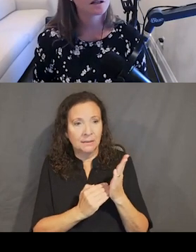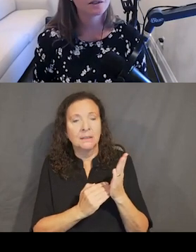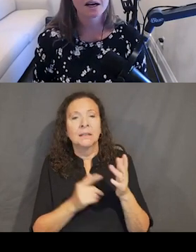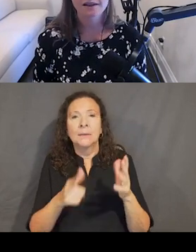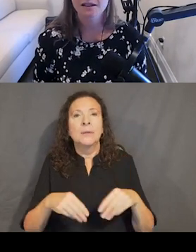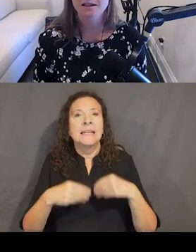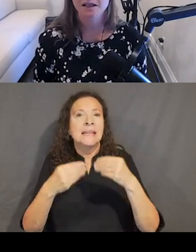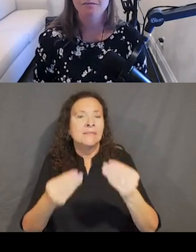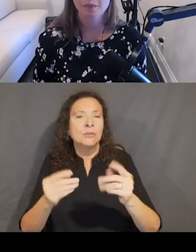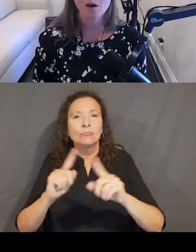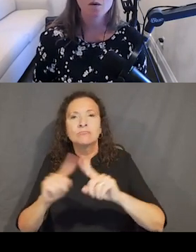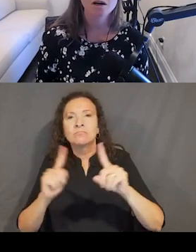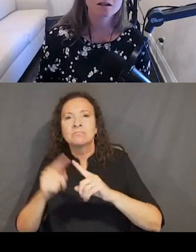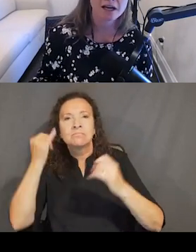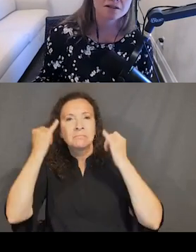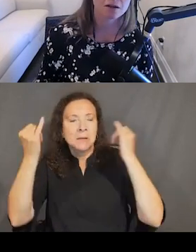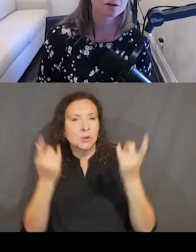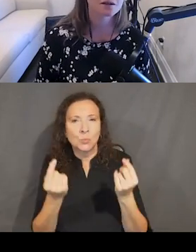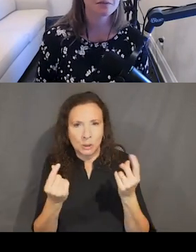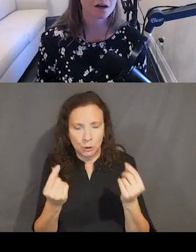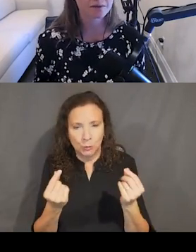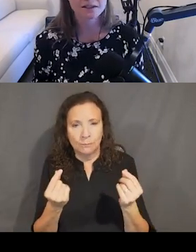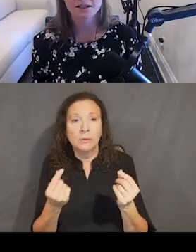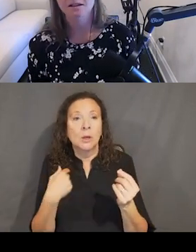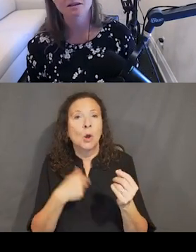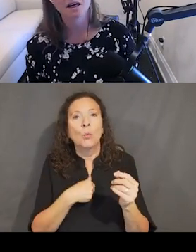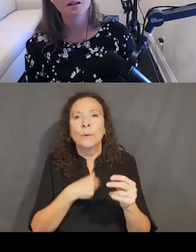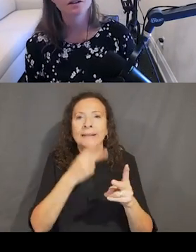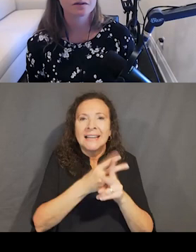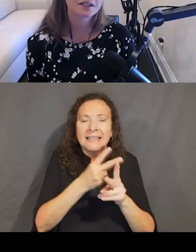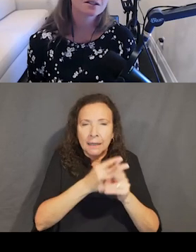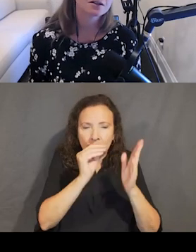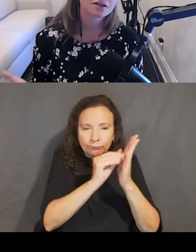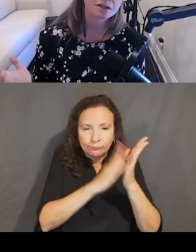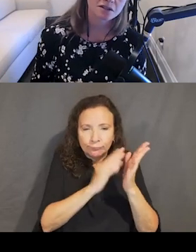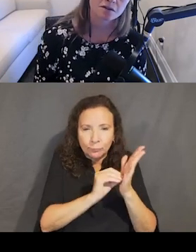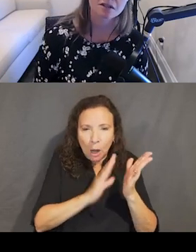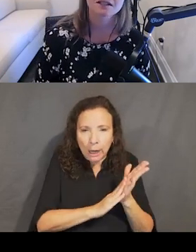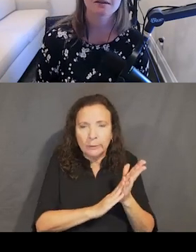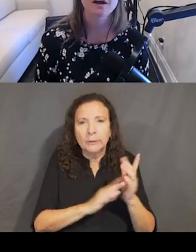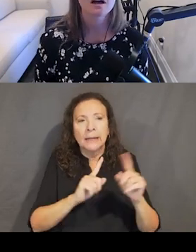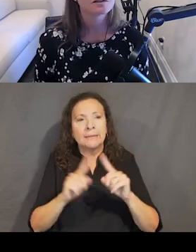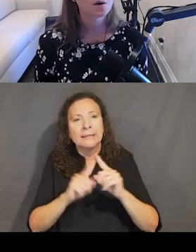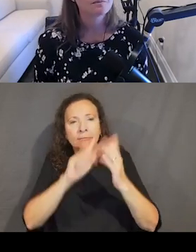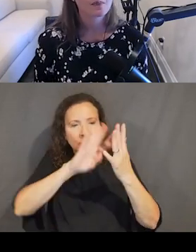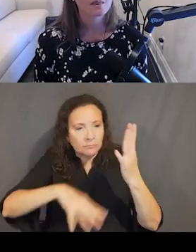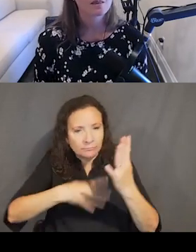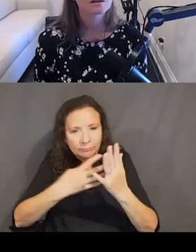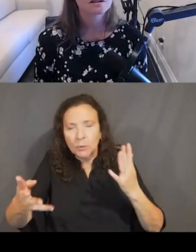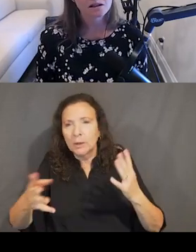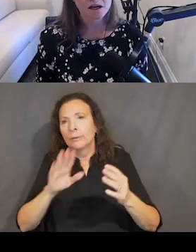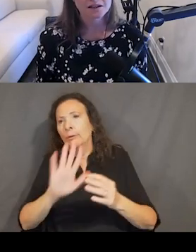in a style guide, we track things like, oh, our color hex codes, topography scales, your grids and your do's and don'ts and stuff. So